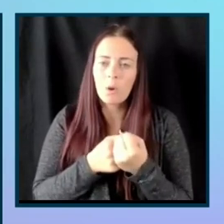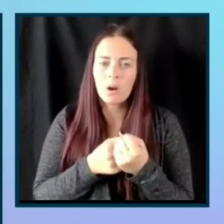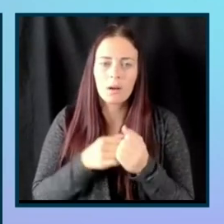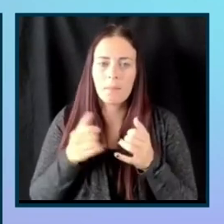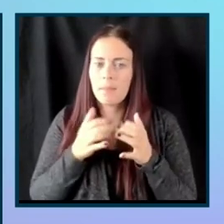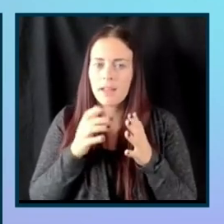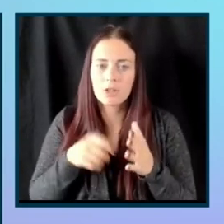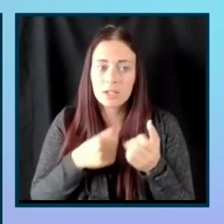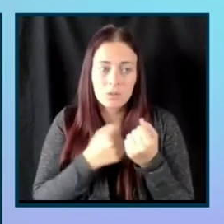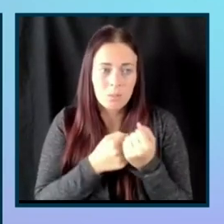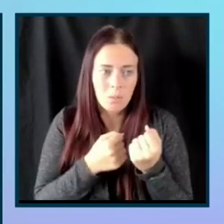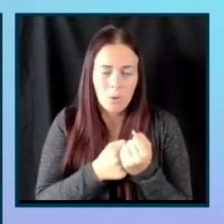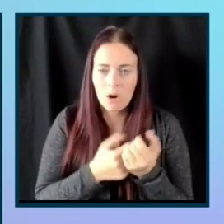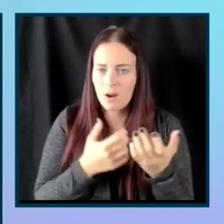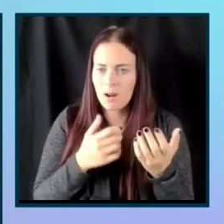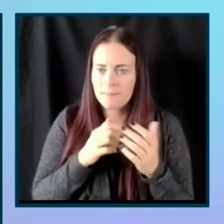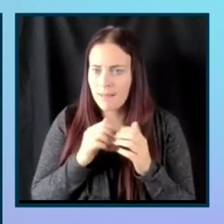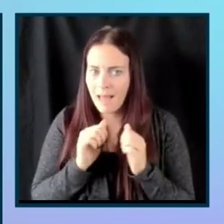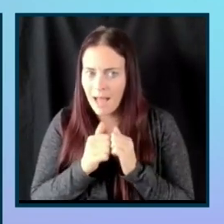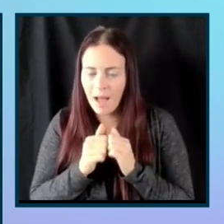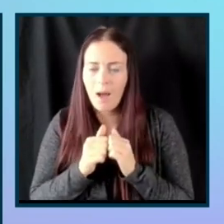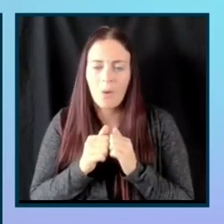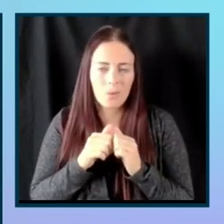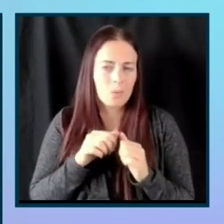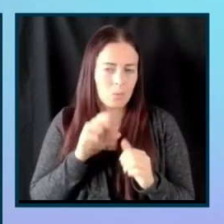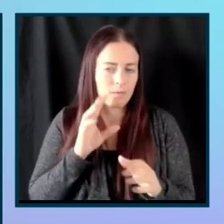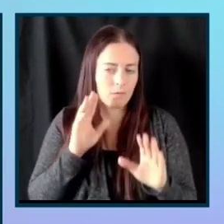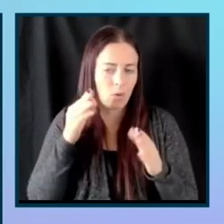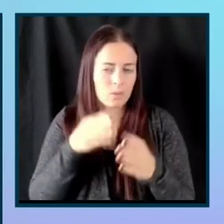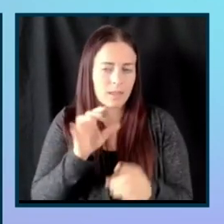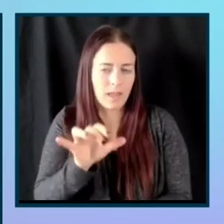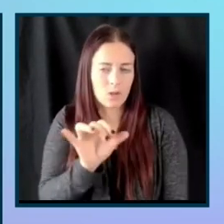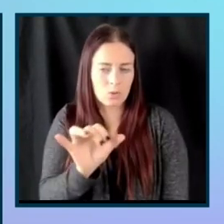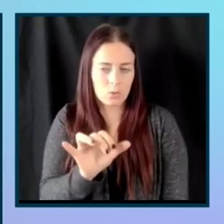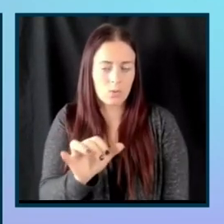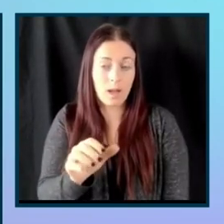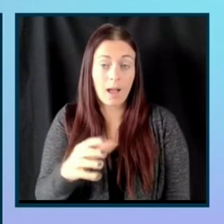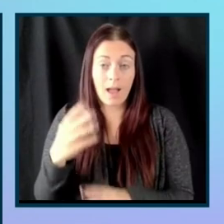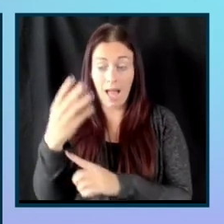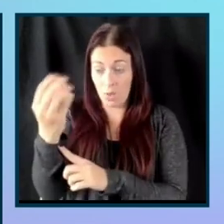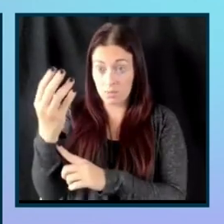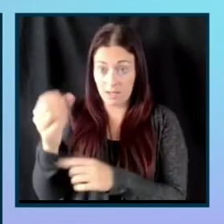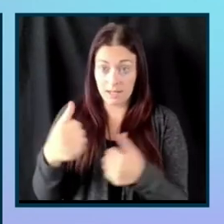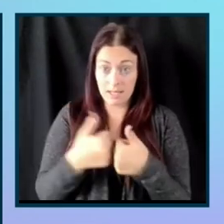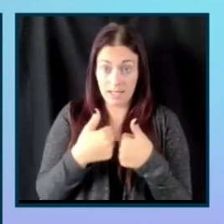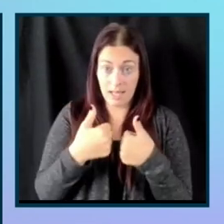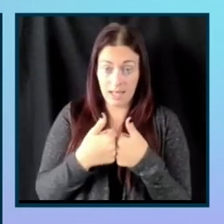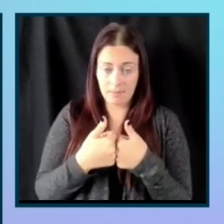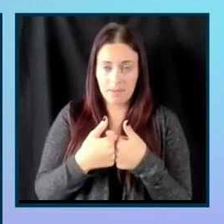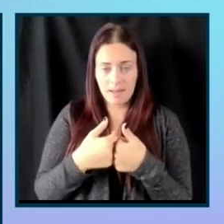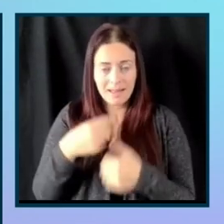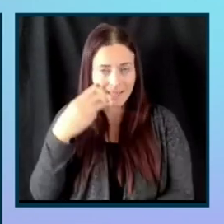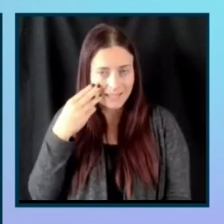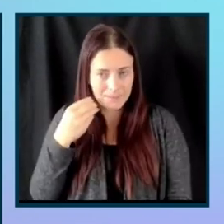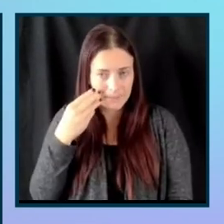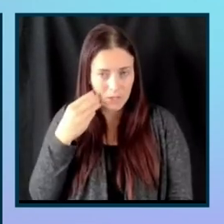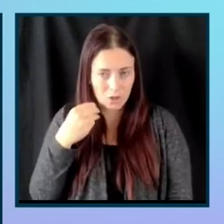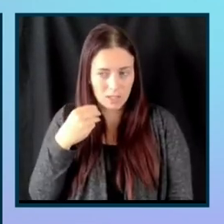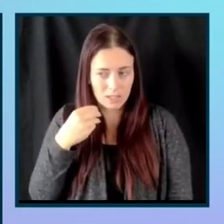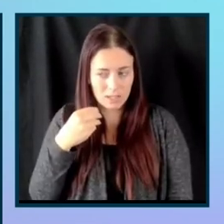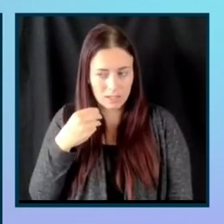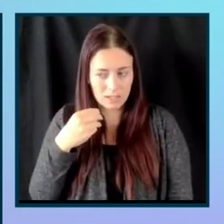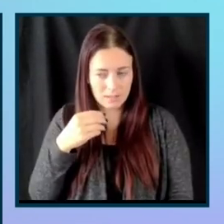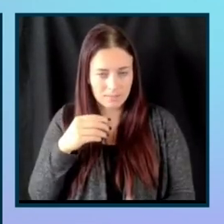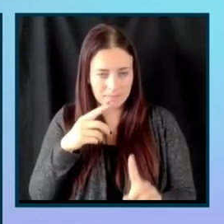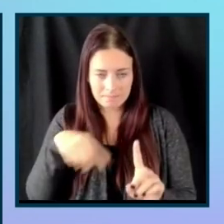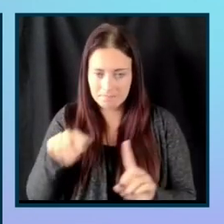So anything that's like outside of the game, that is the experience that the, that this group is